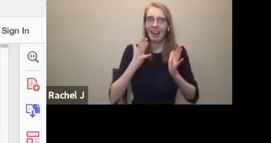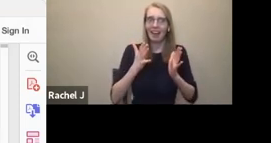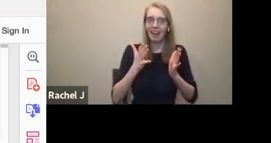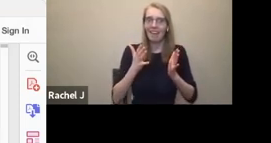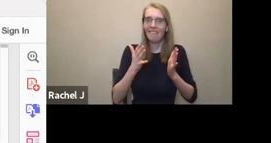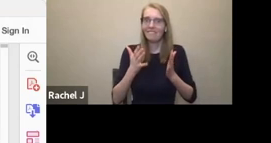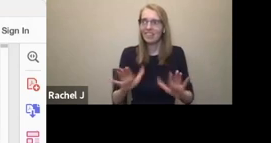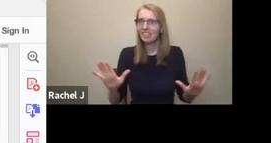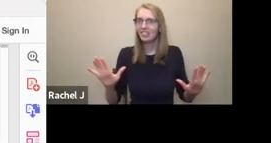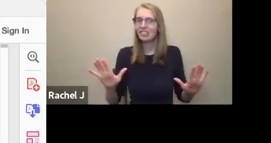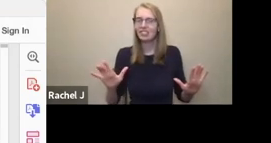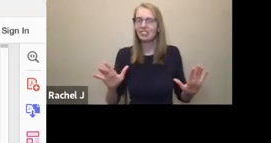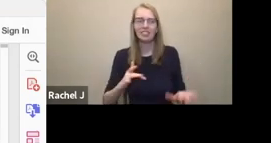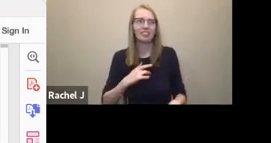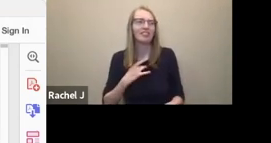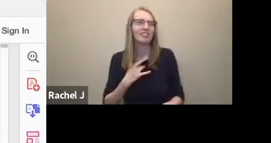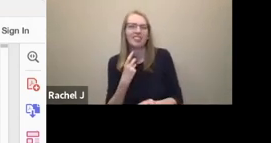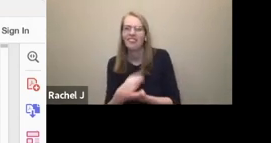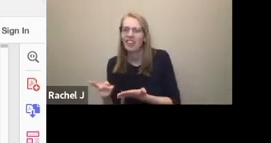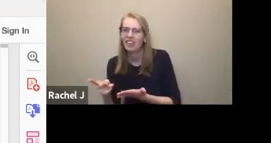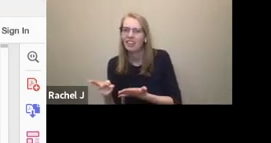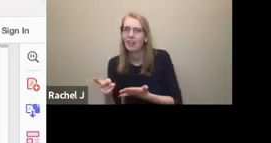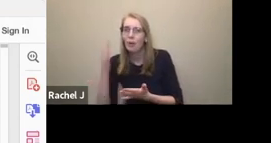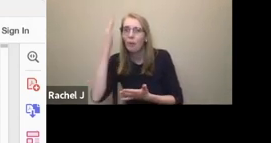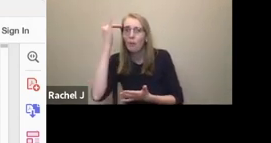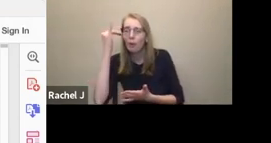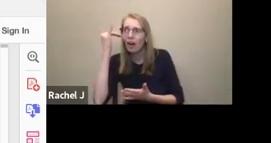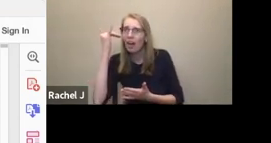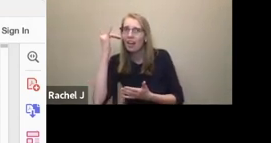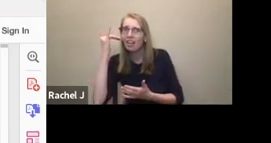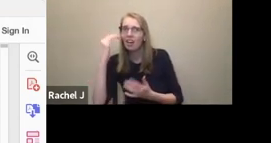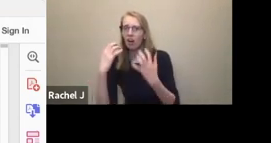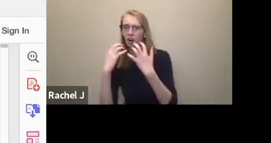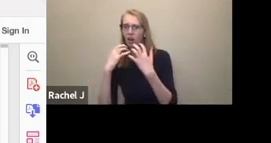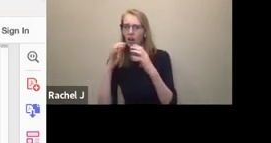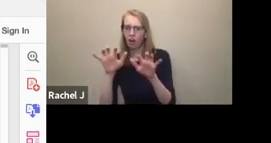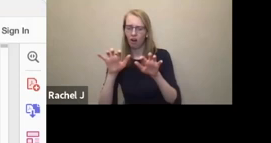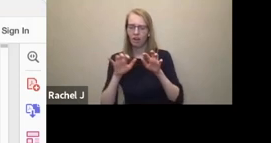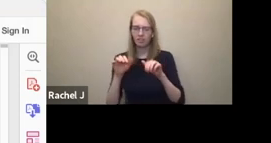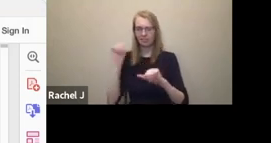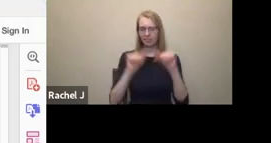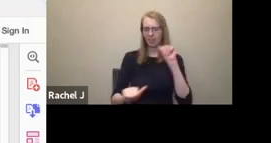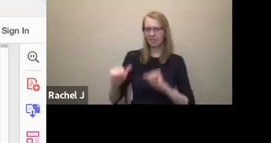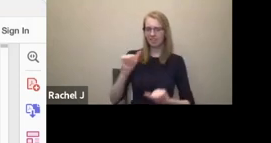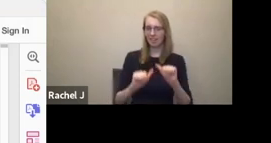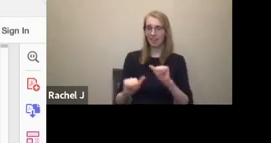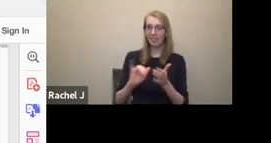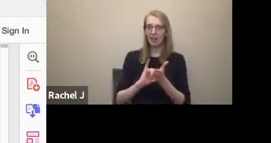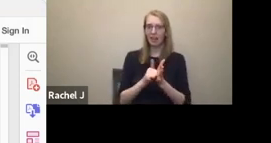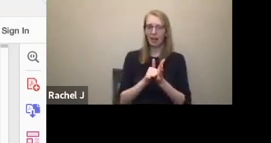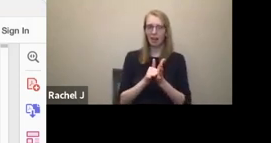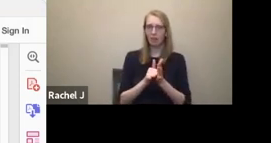traditional non-disabled aesthetic standards. So people expect to see a ballet, expect to see a woefully